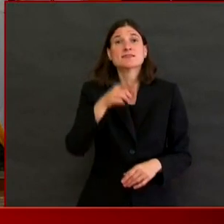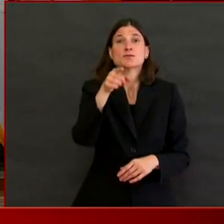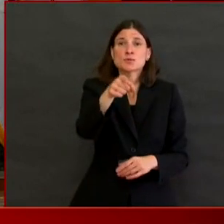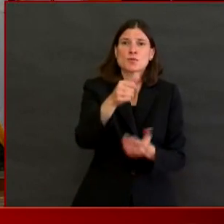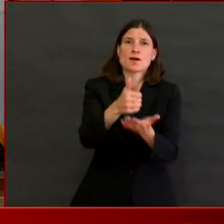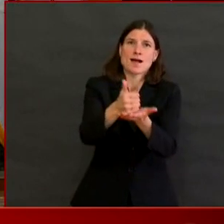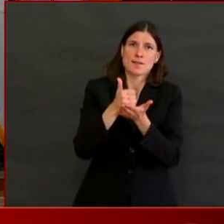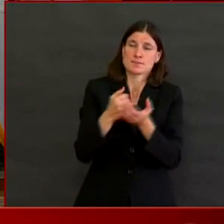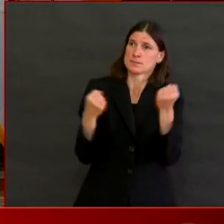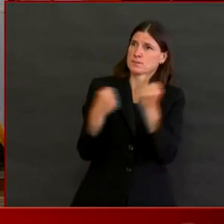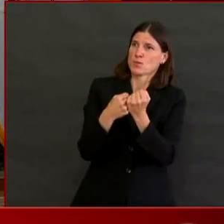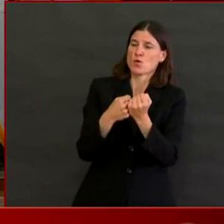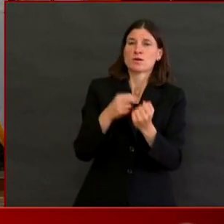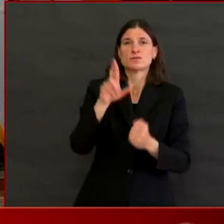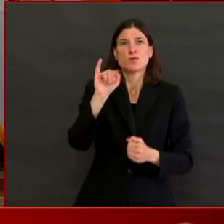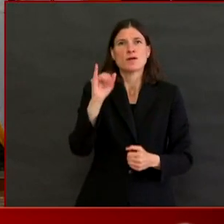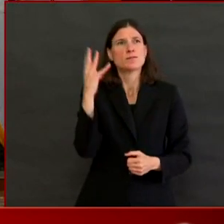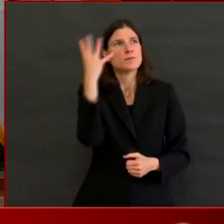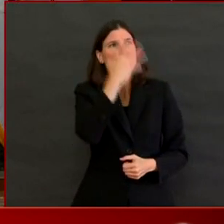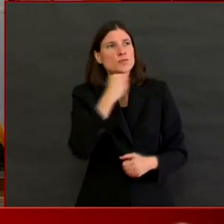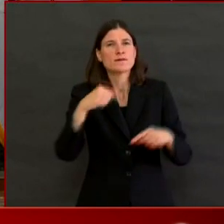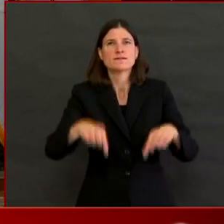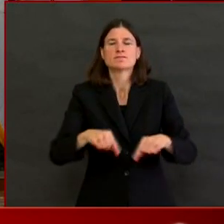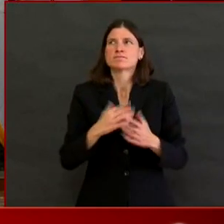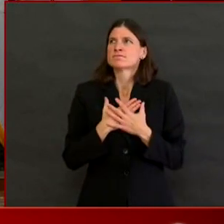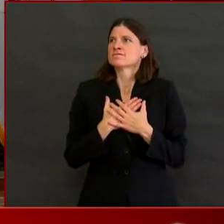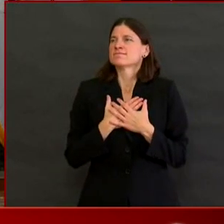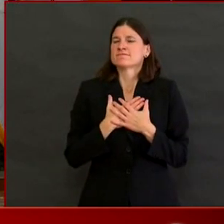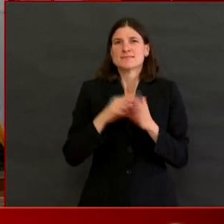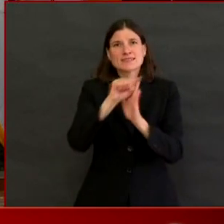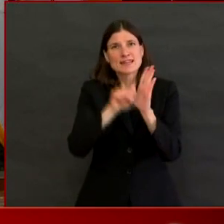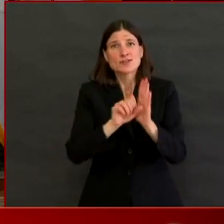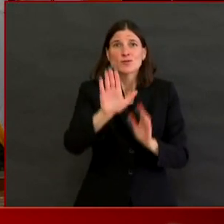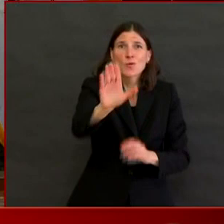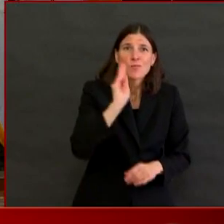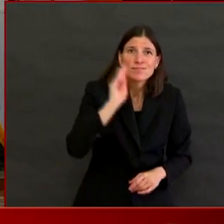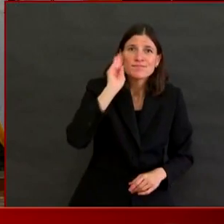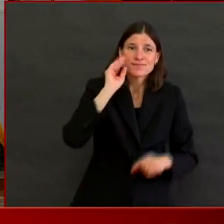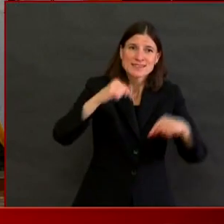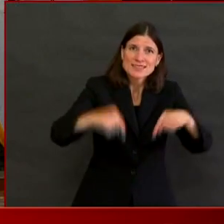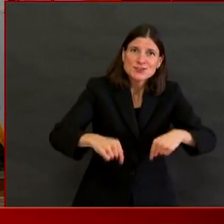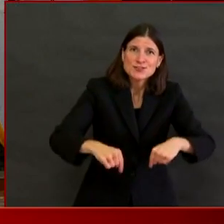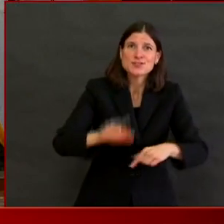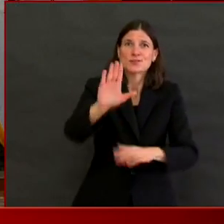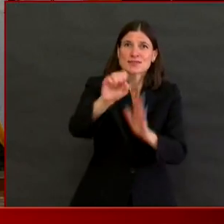place that we want it to be. Safe for all and clean. As well. As